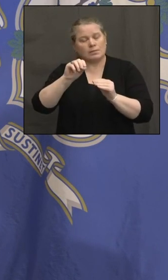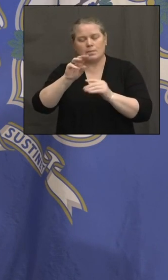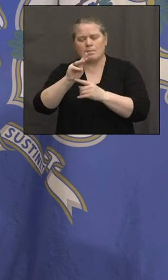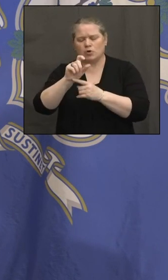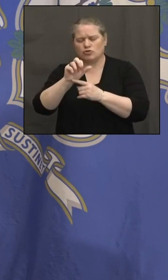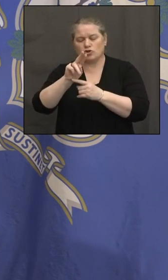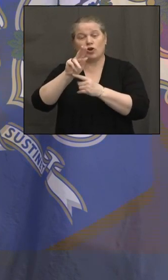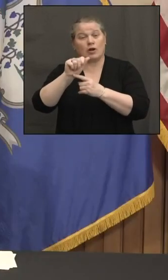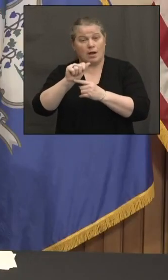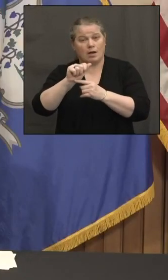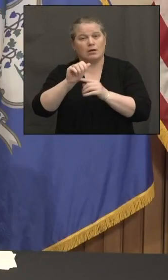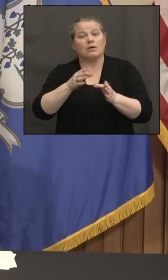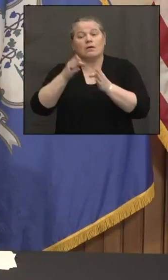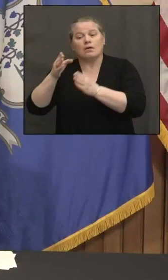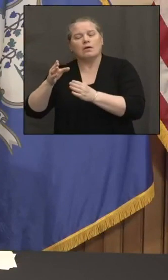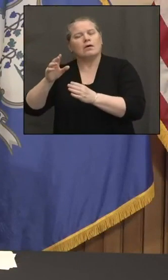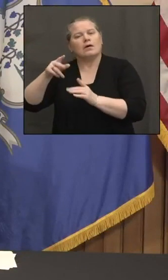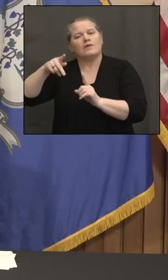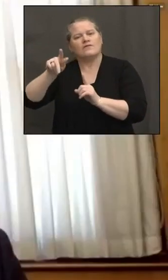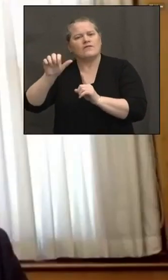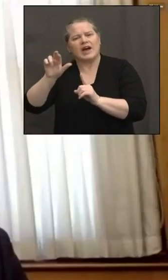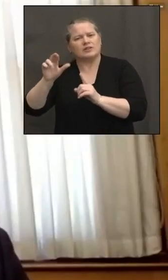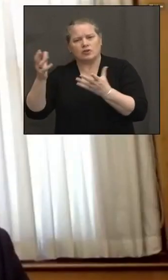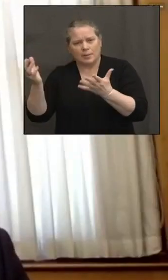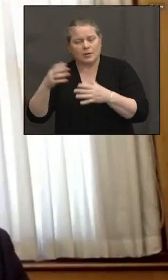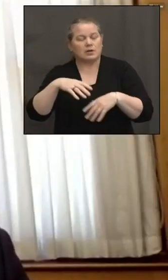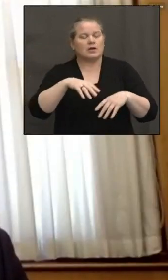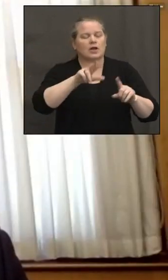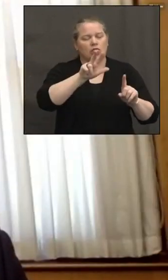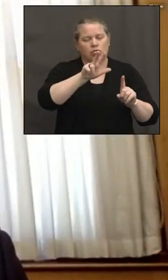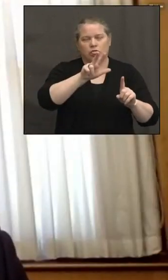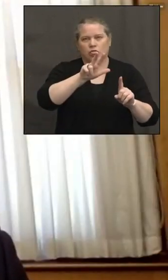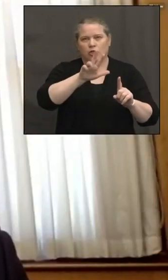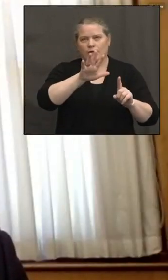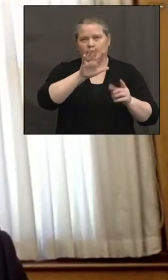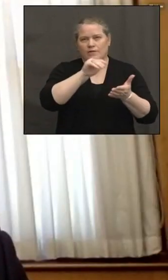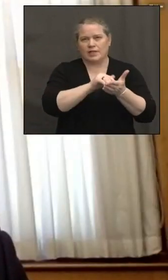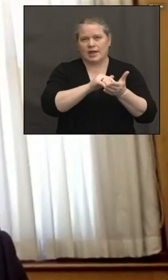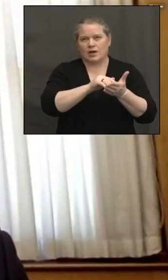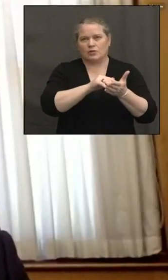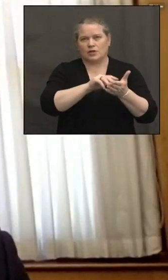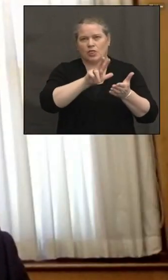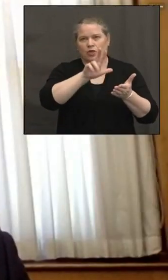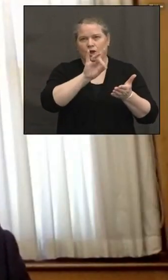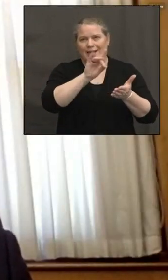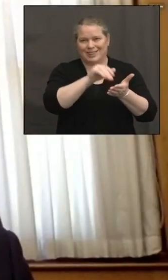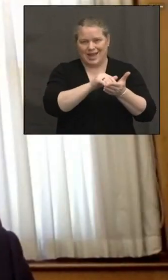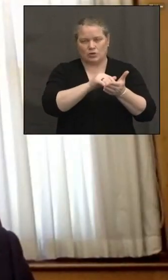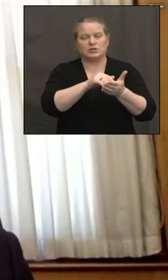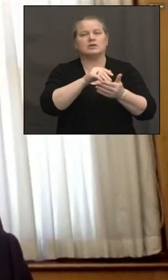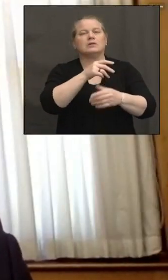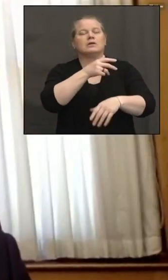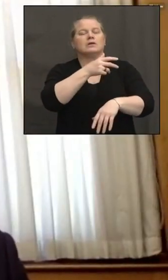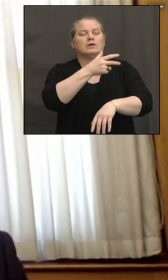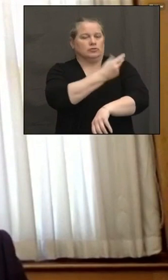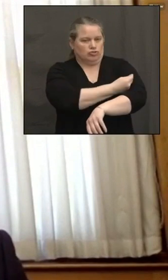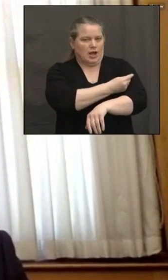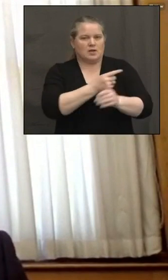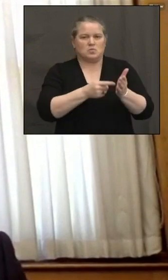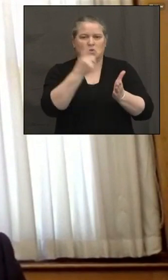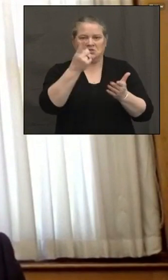38,570 Johnson and Johnson doses administered. So, that's one and done. So, those are fully vaccinated.